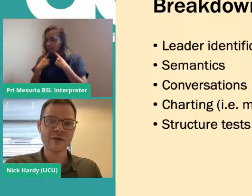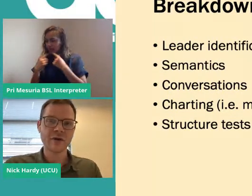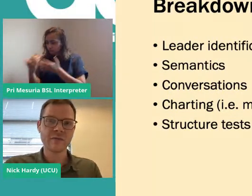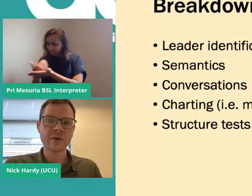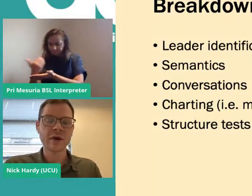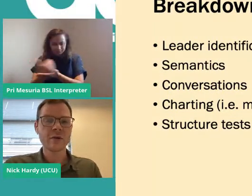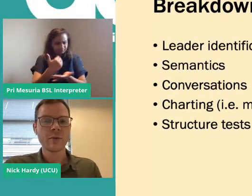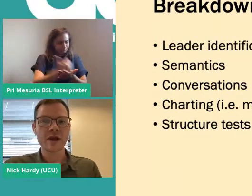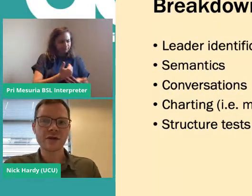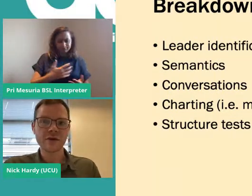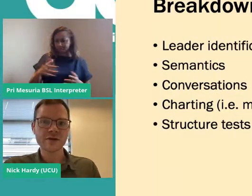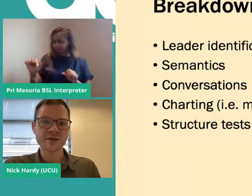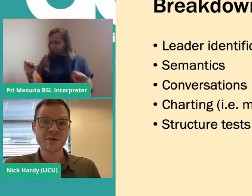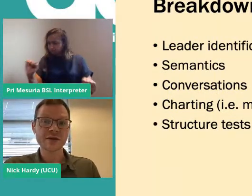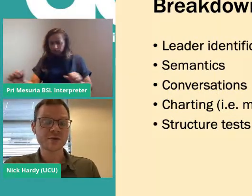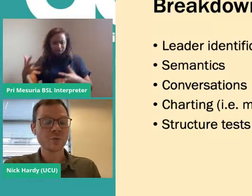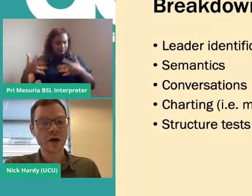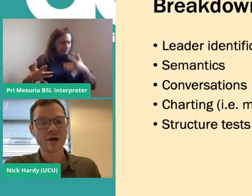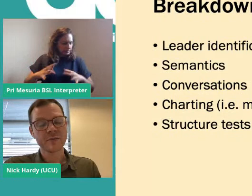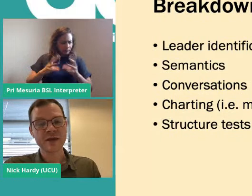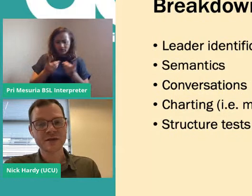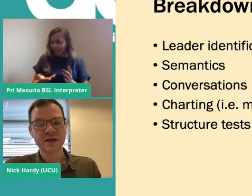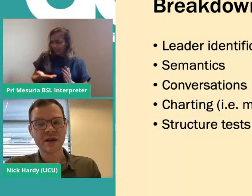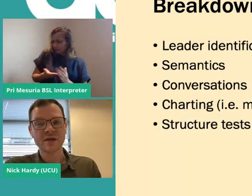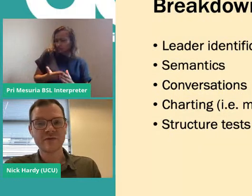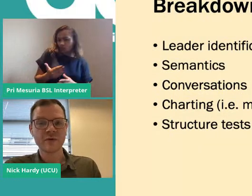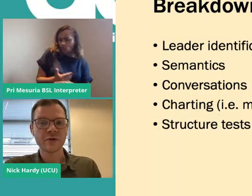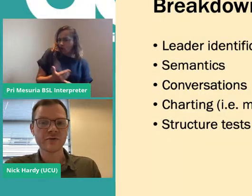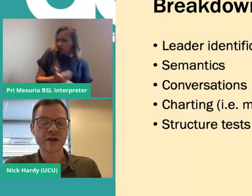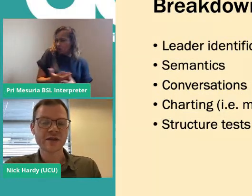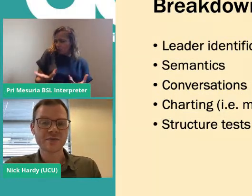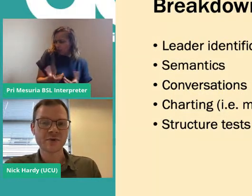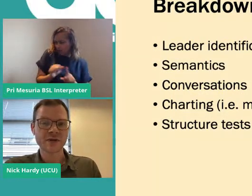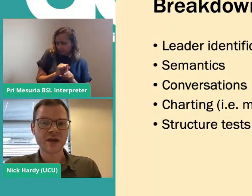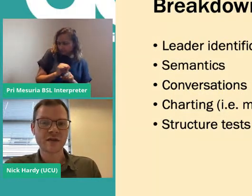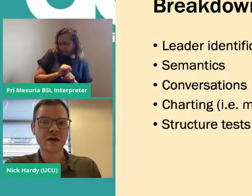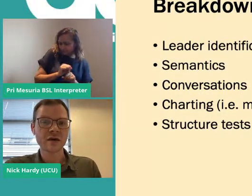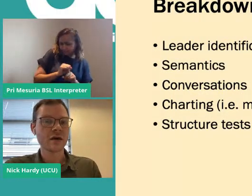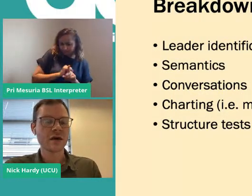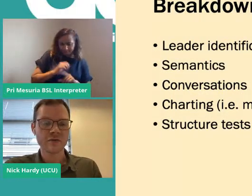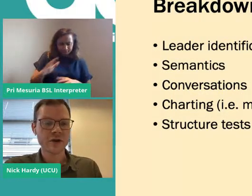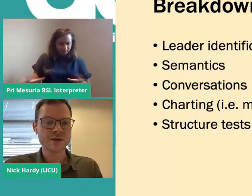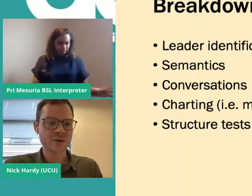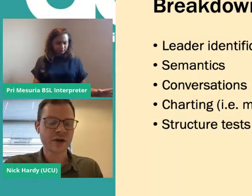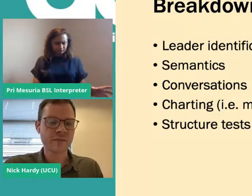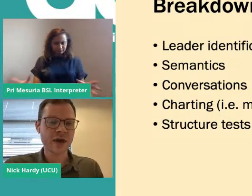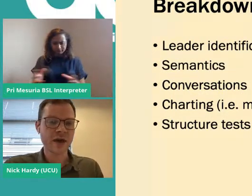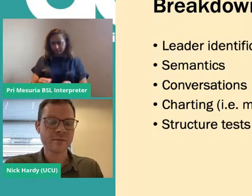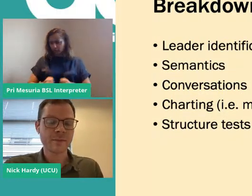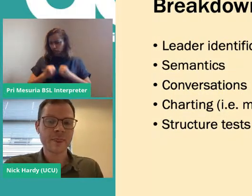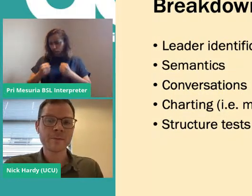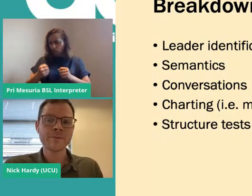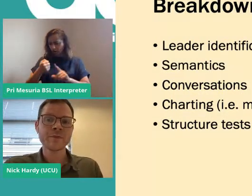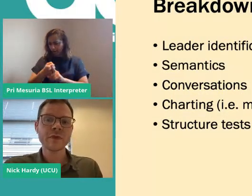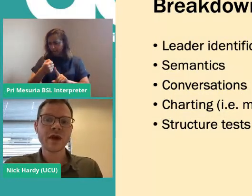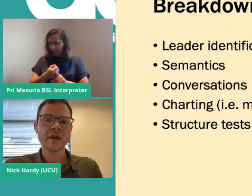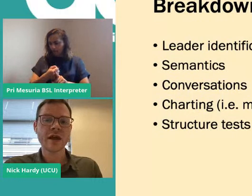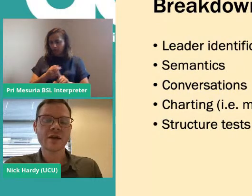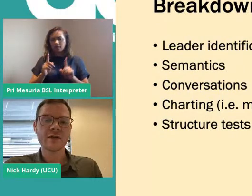gather about them, where do you need to do extra work, basically, before you're ready to put together a really strong campaign.